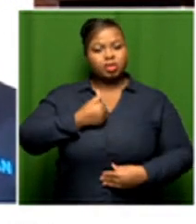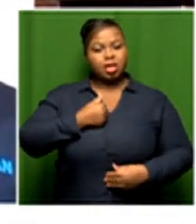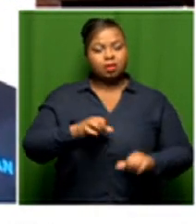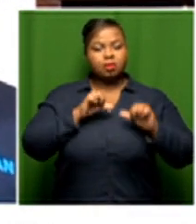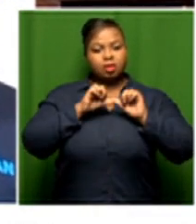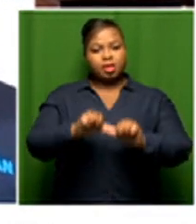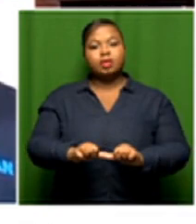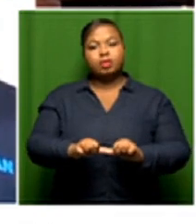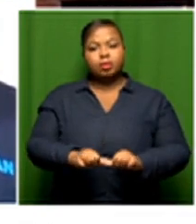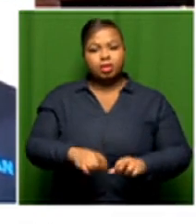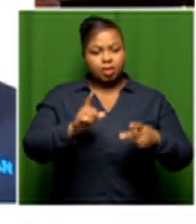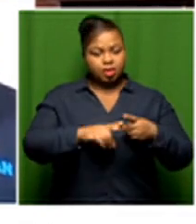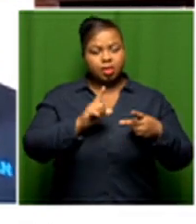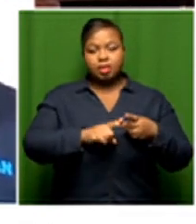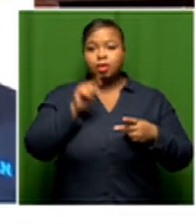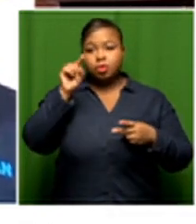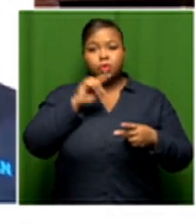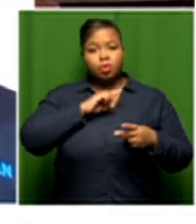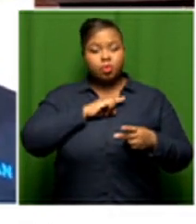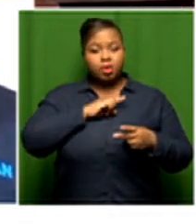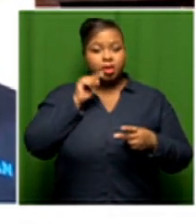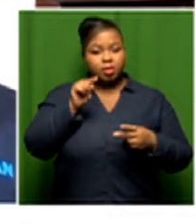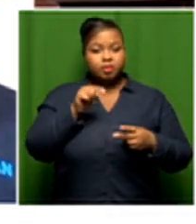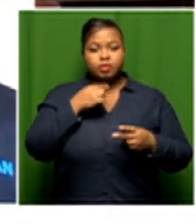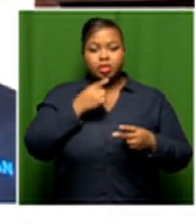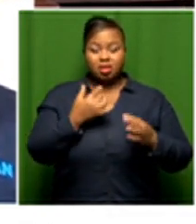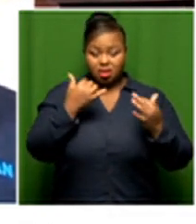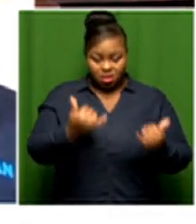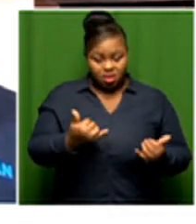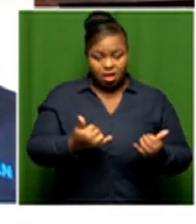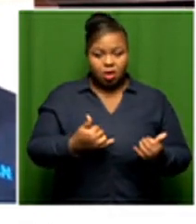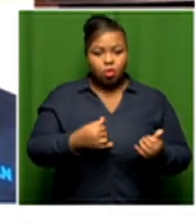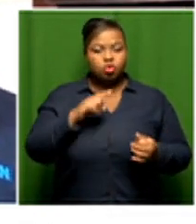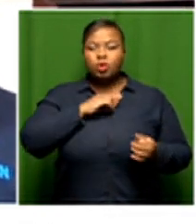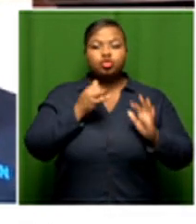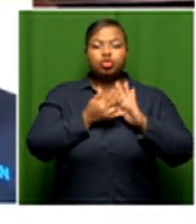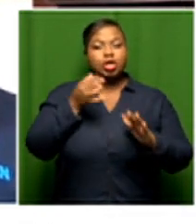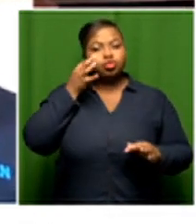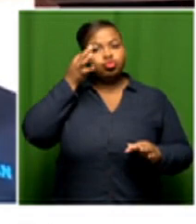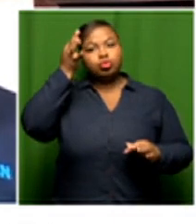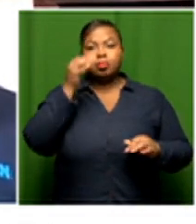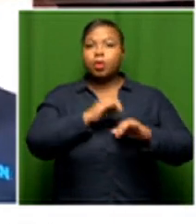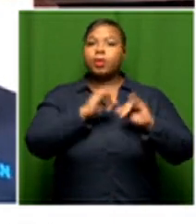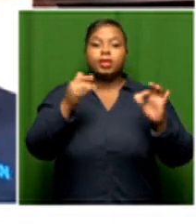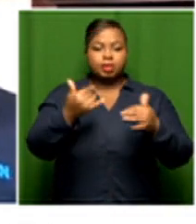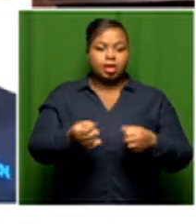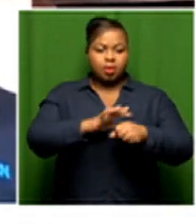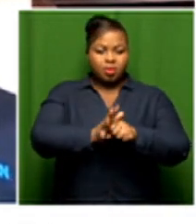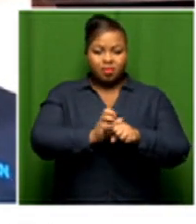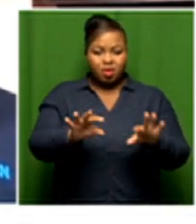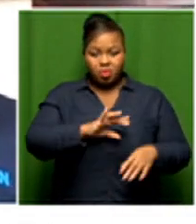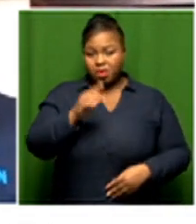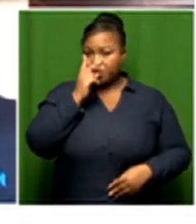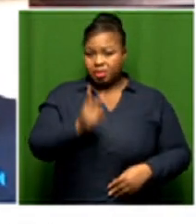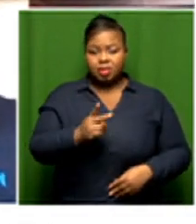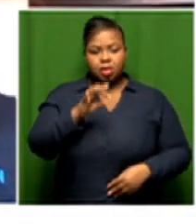remains a pipe dream if i would if i would call that at this stage and made worse by a covet 19 just looking at